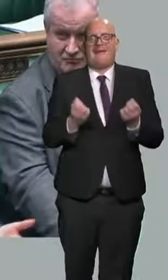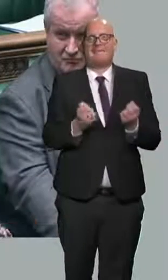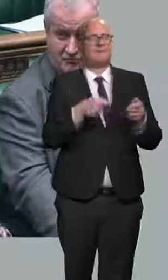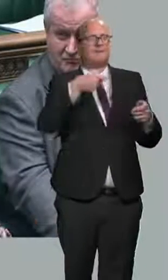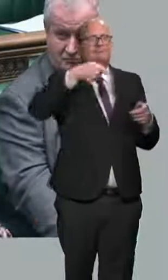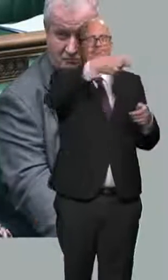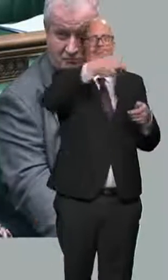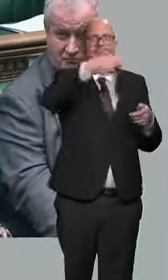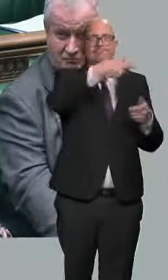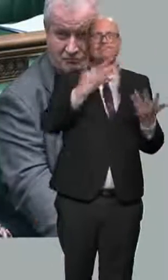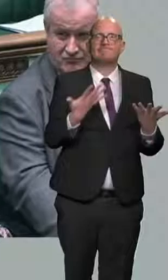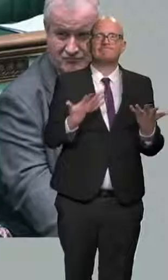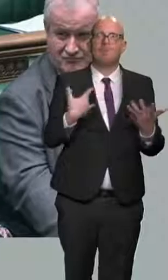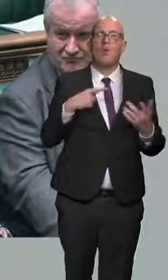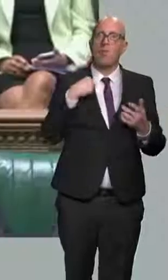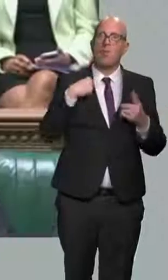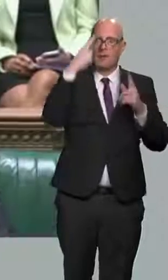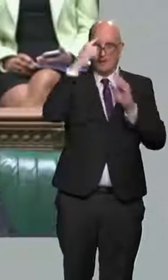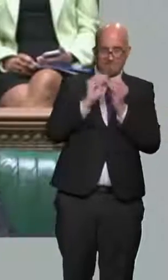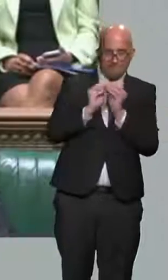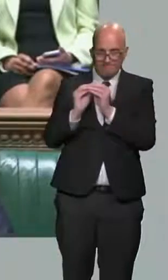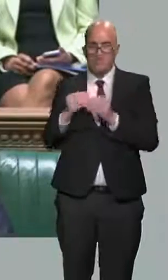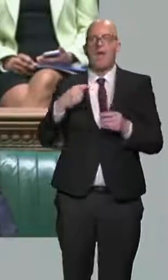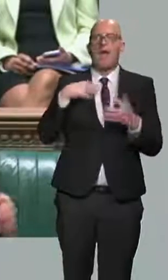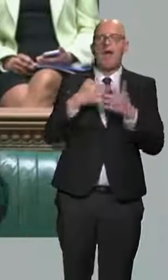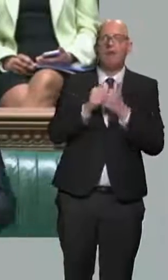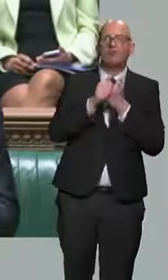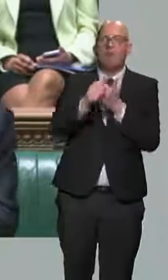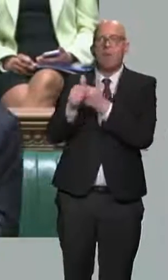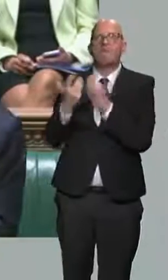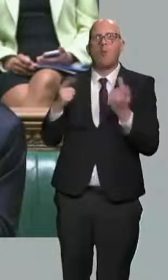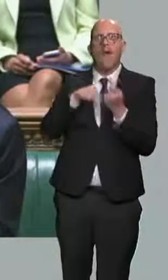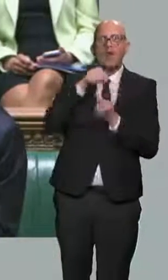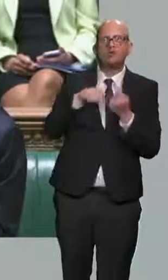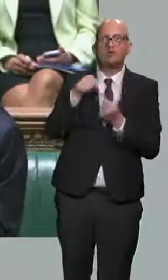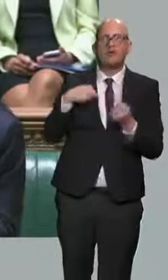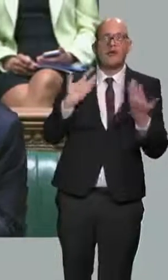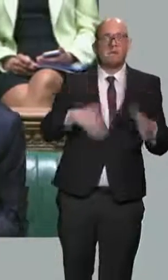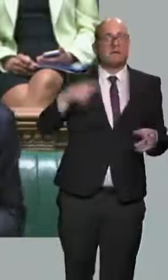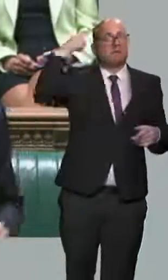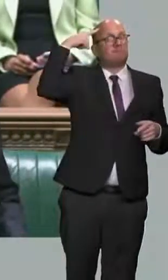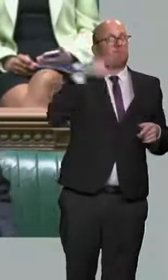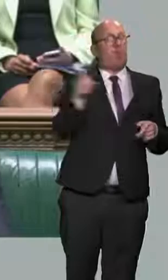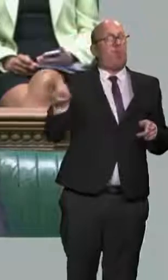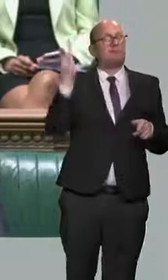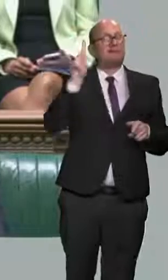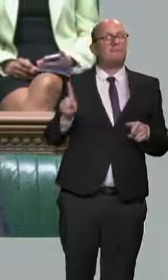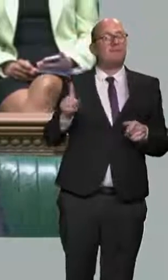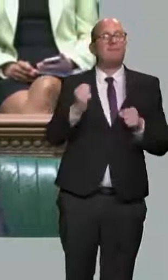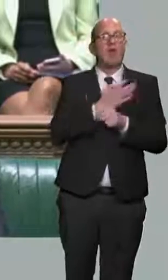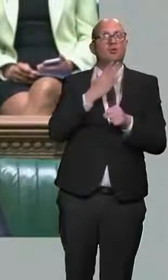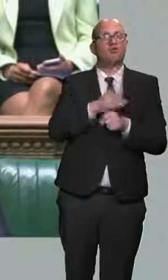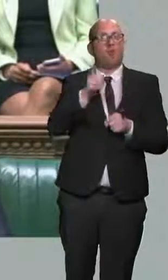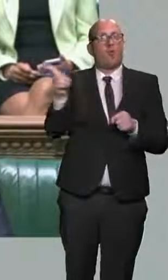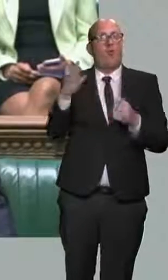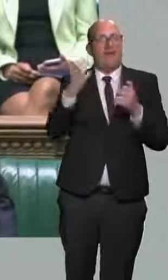the energy support package that we announced in Fenbury, we had particular care to those people, to make sure that they would receive the